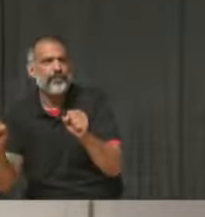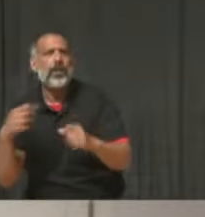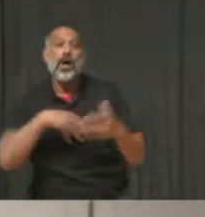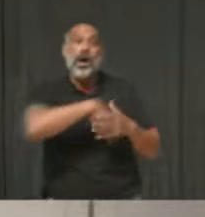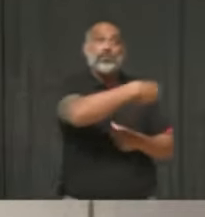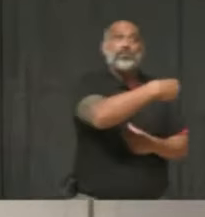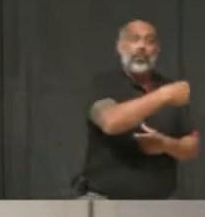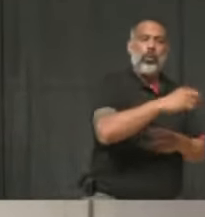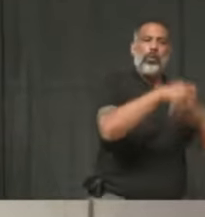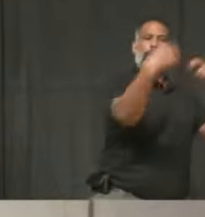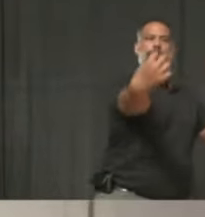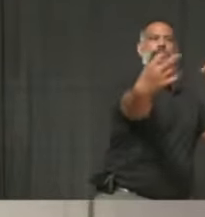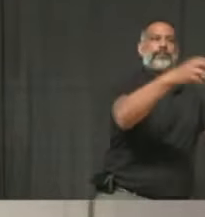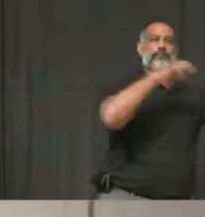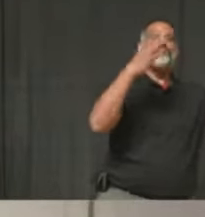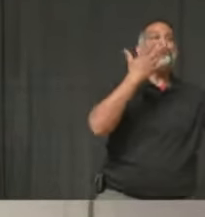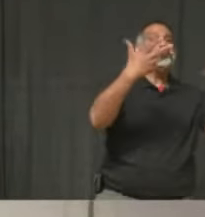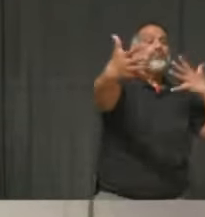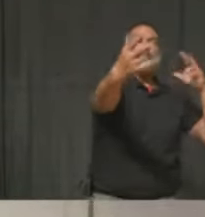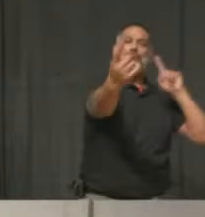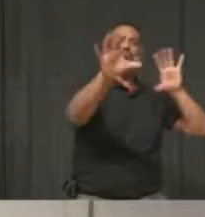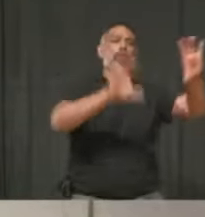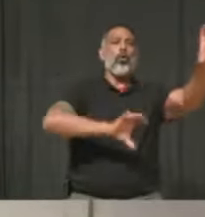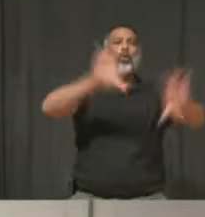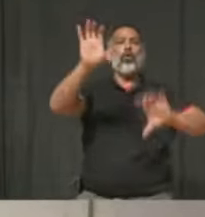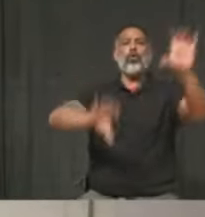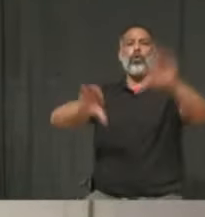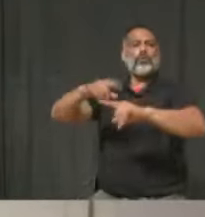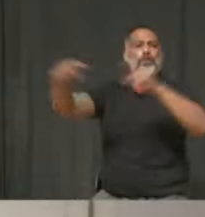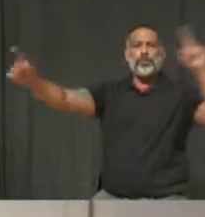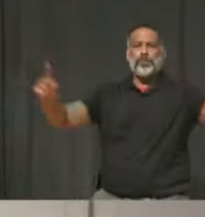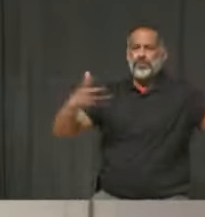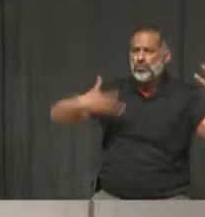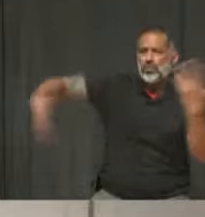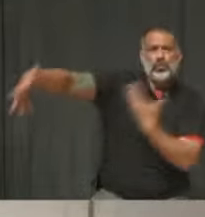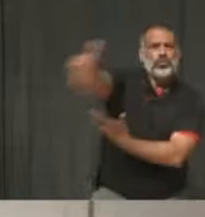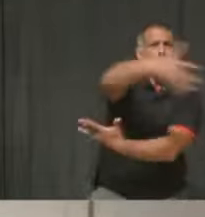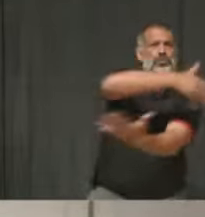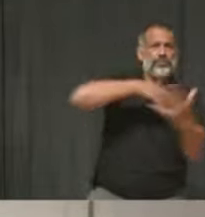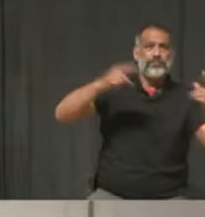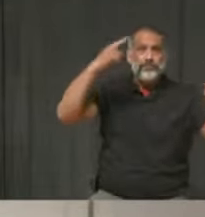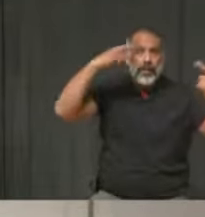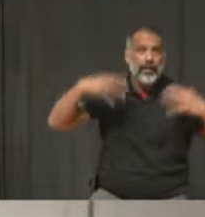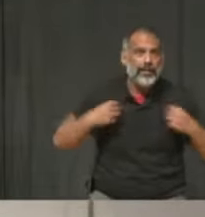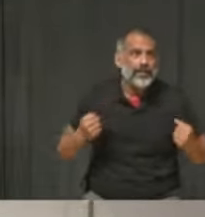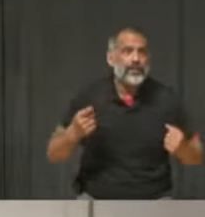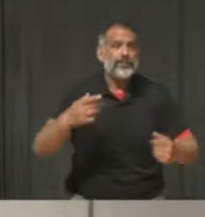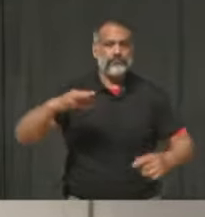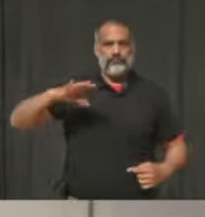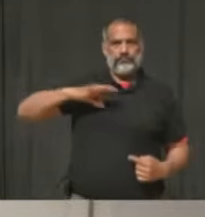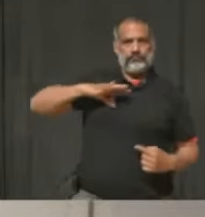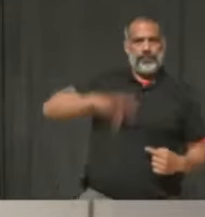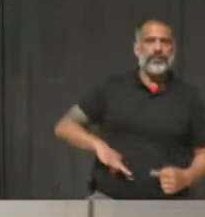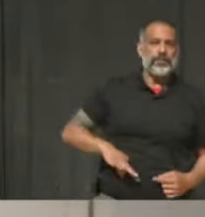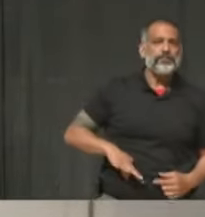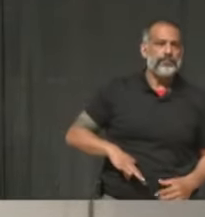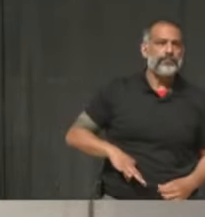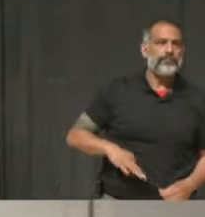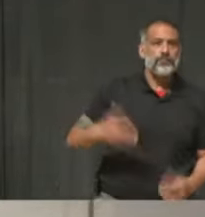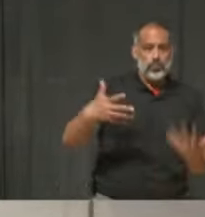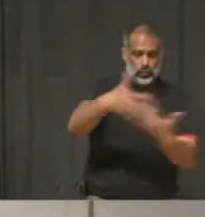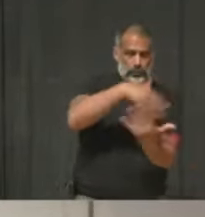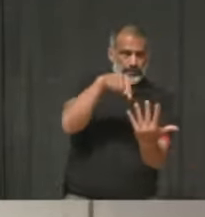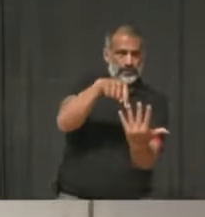as possible. And this will help, you know, with the mental health. It will help basically with the social needs that we're having.